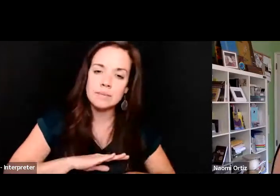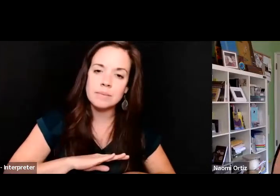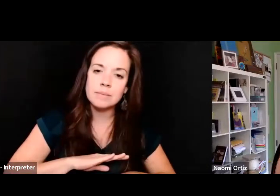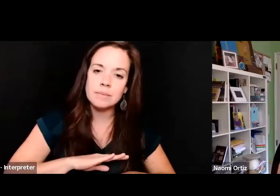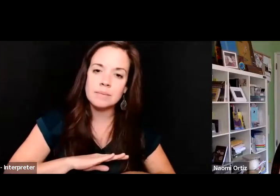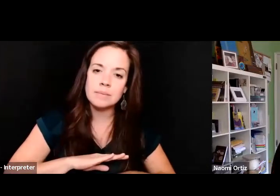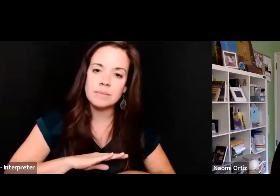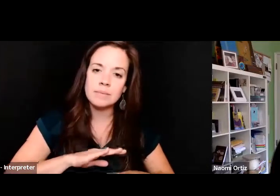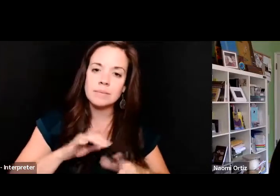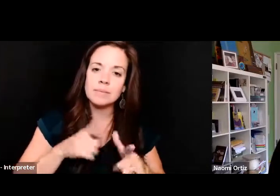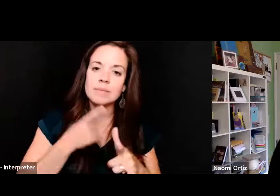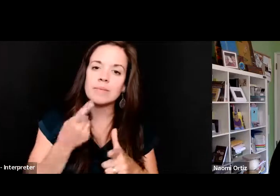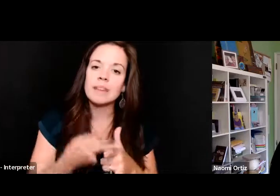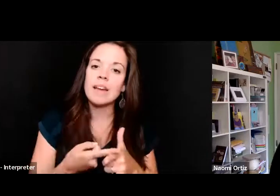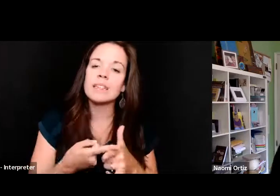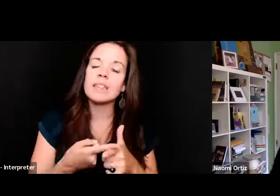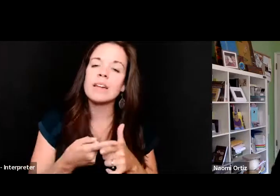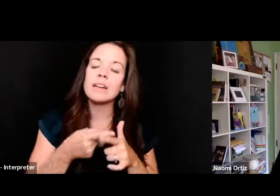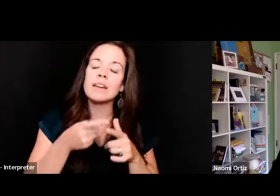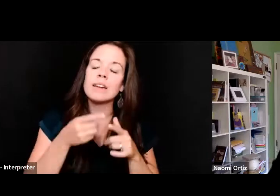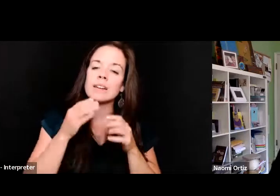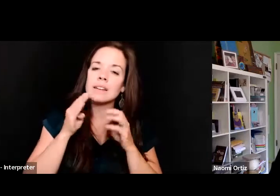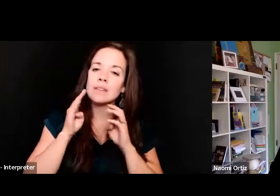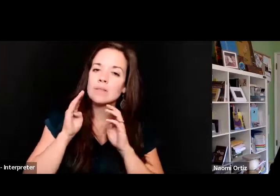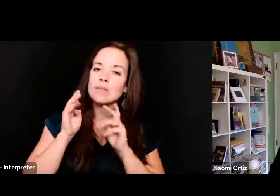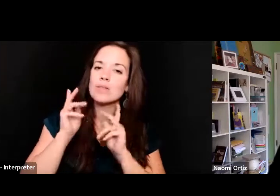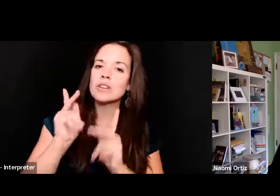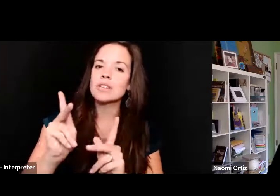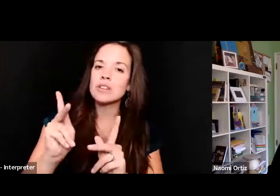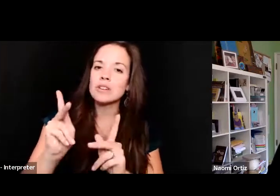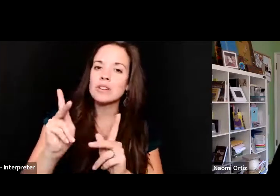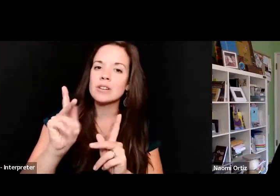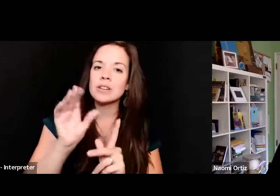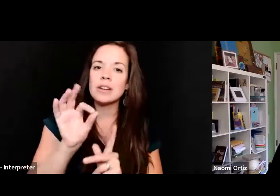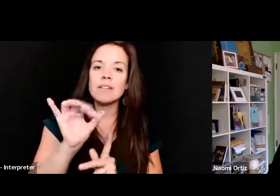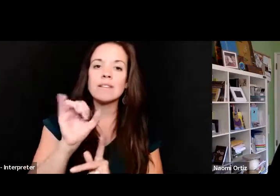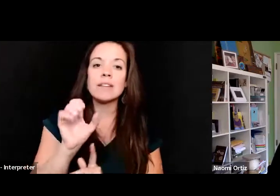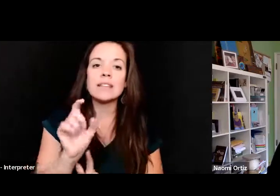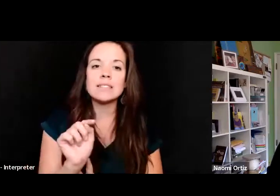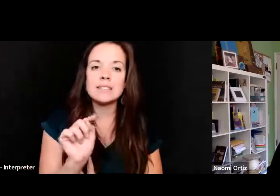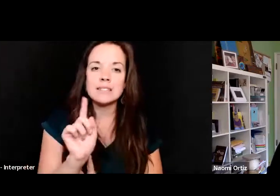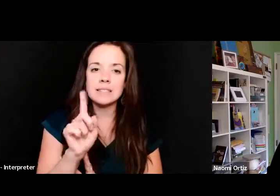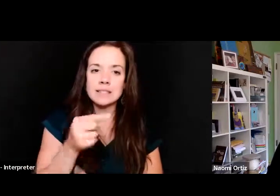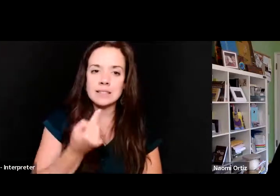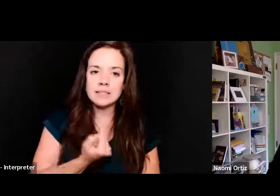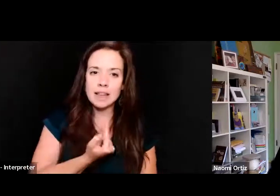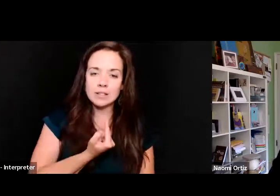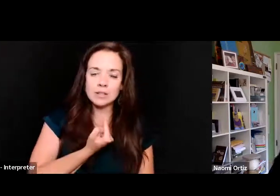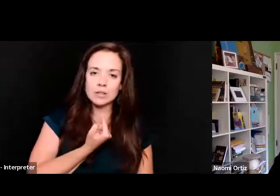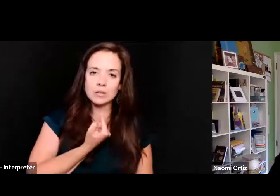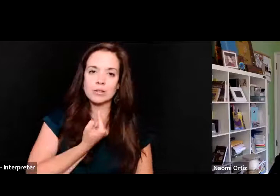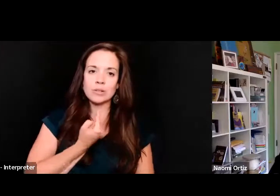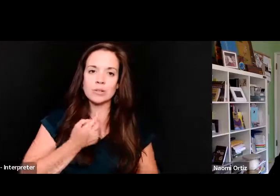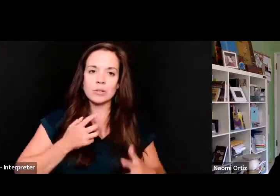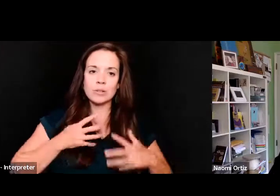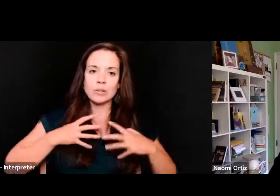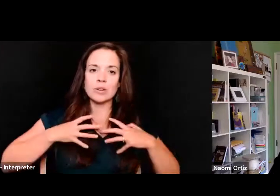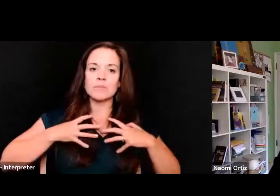Then return fist to center. Rib cage. Breast.